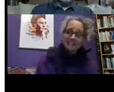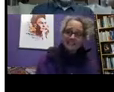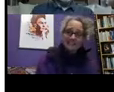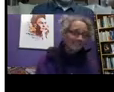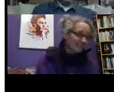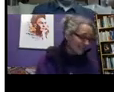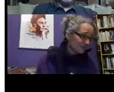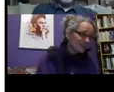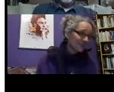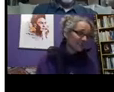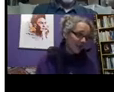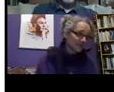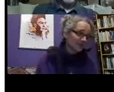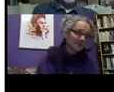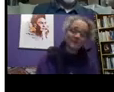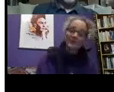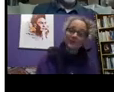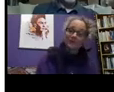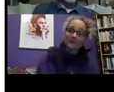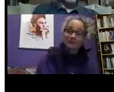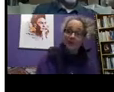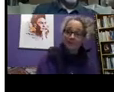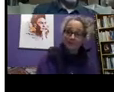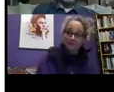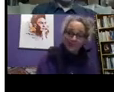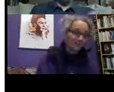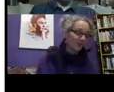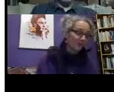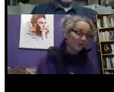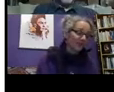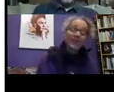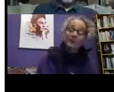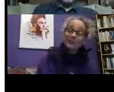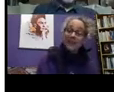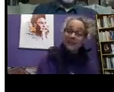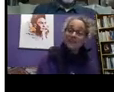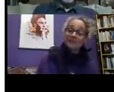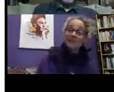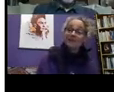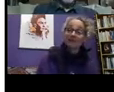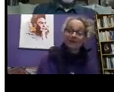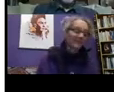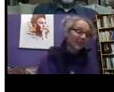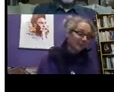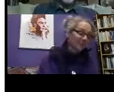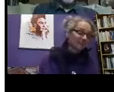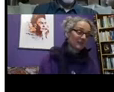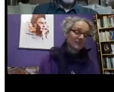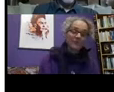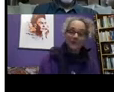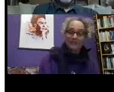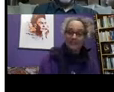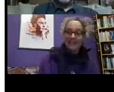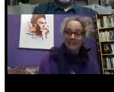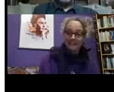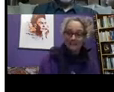again, this sits in an interesting contrast with the current Department of Transport work, which is actually being very active in